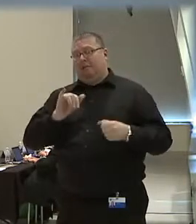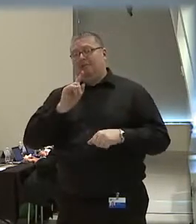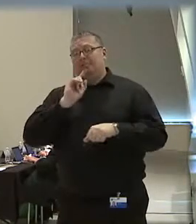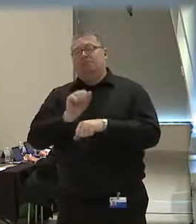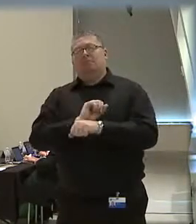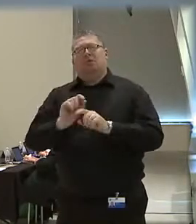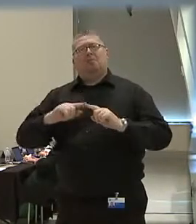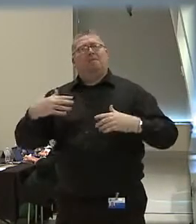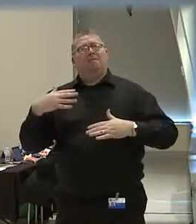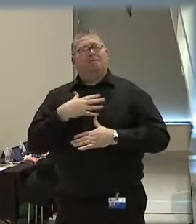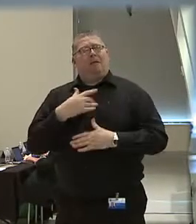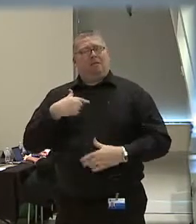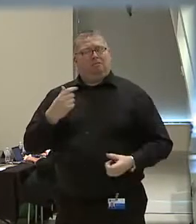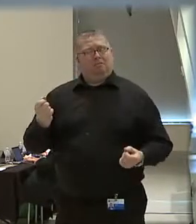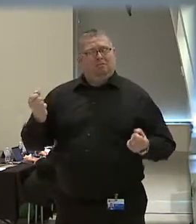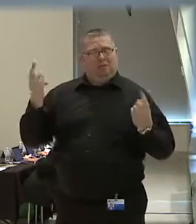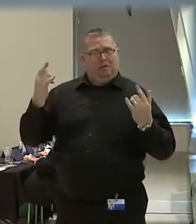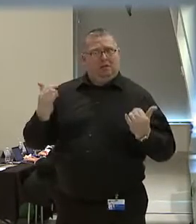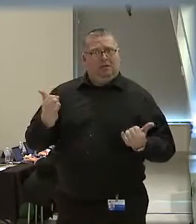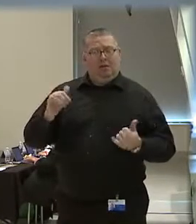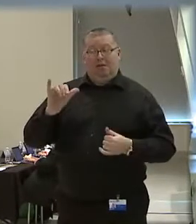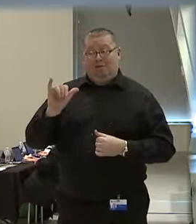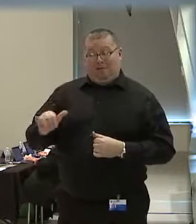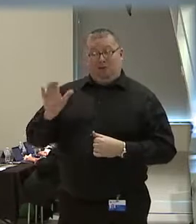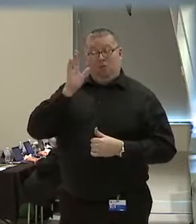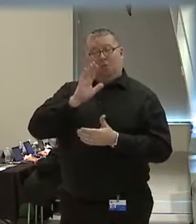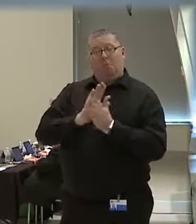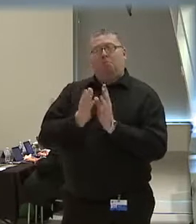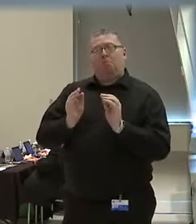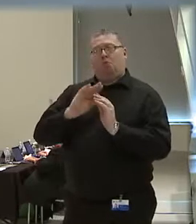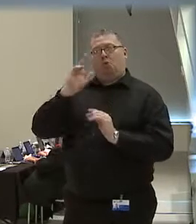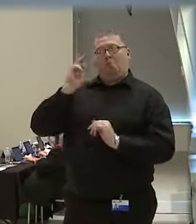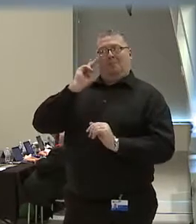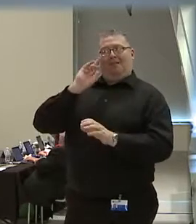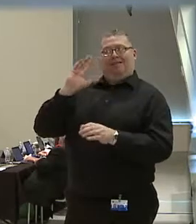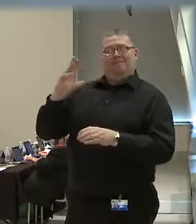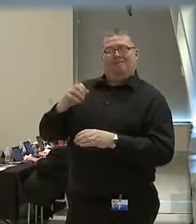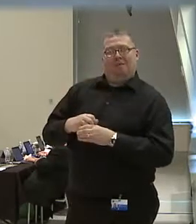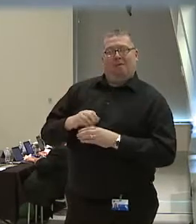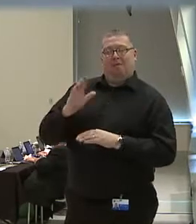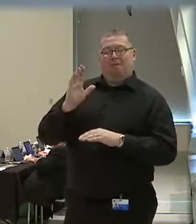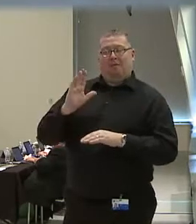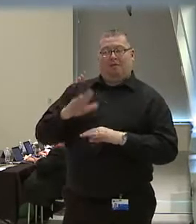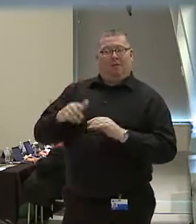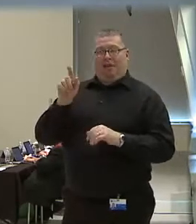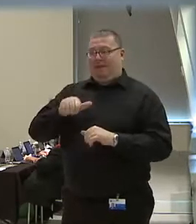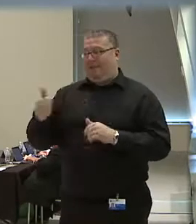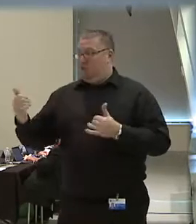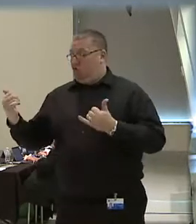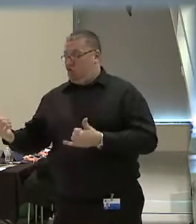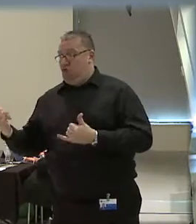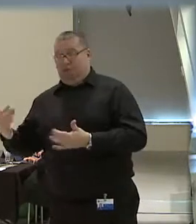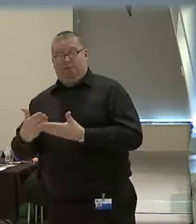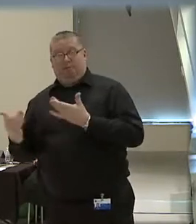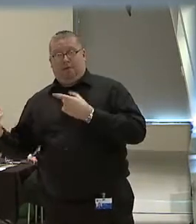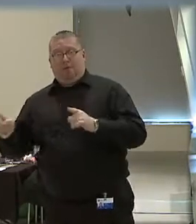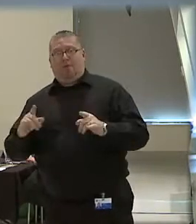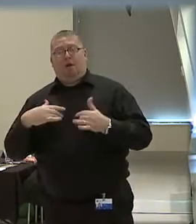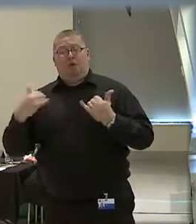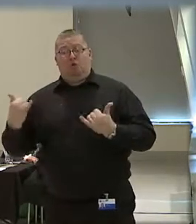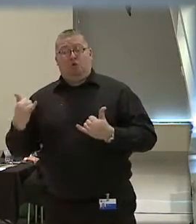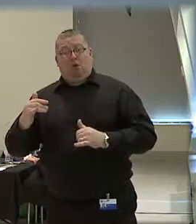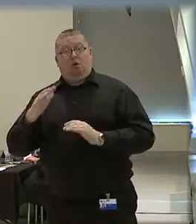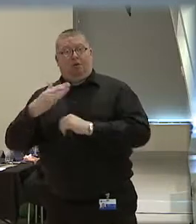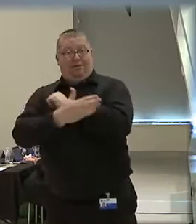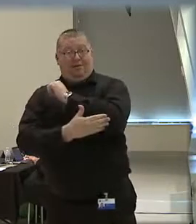the fear that I hear is that this will be much more politically influenced than anything currently, even though current county attorneys